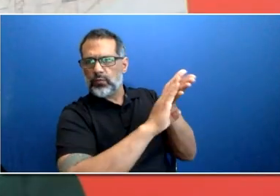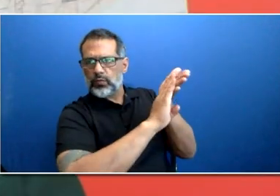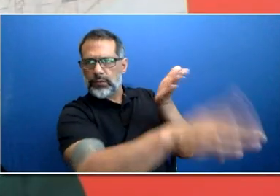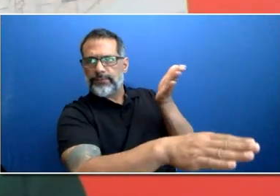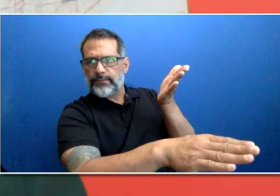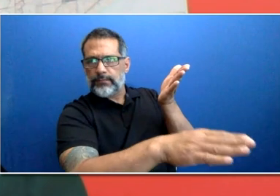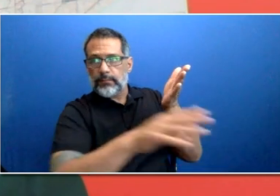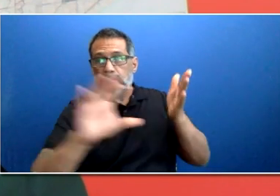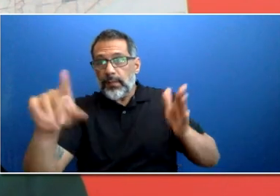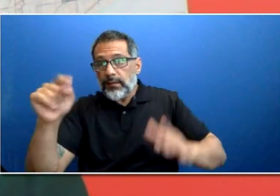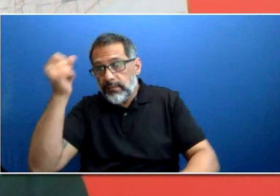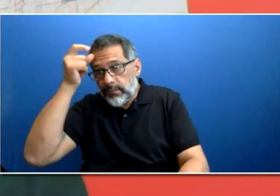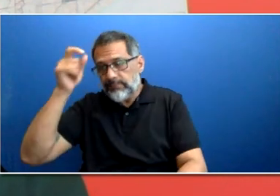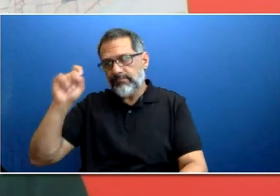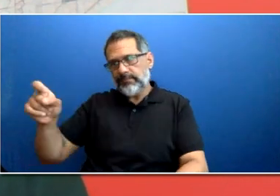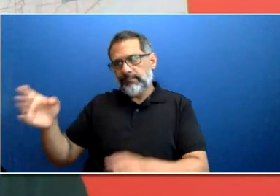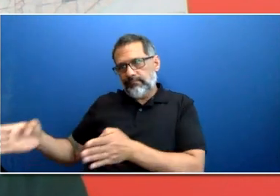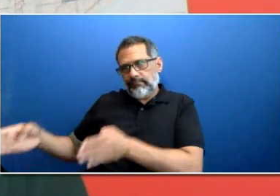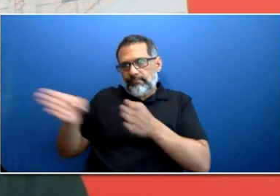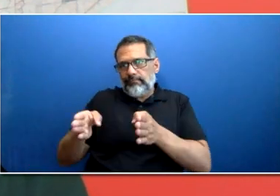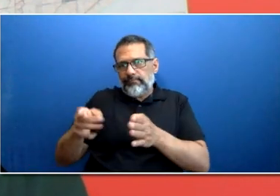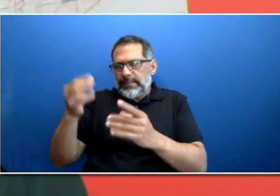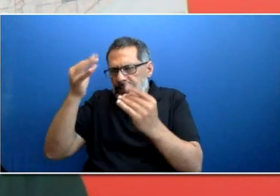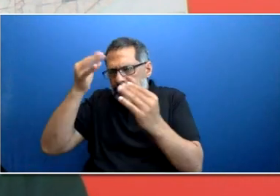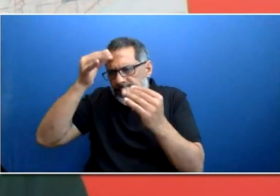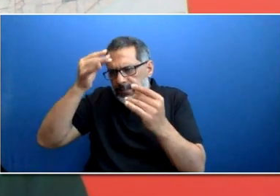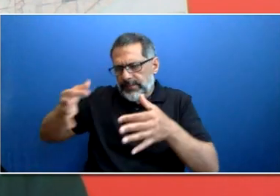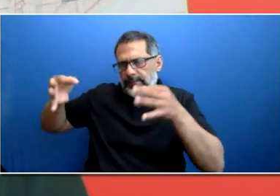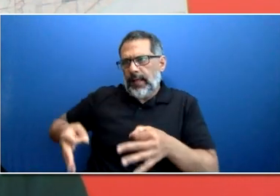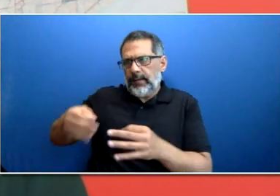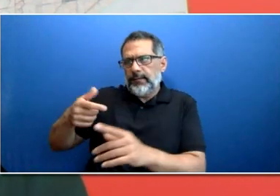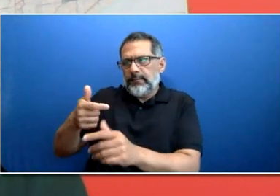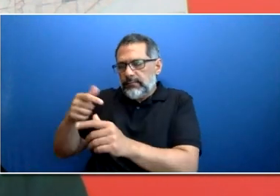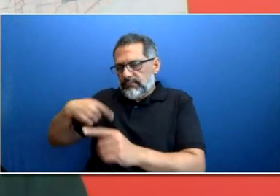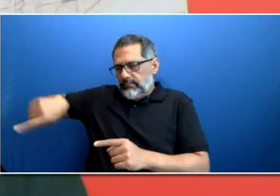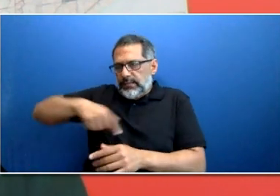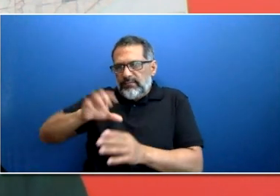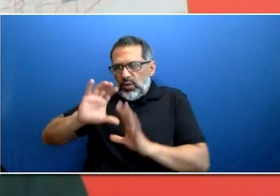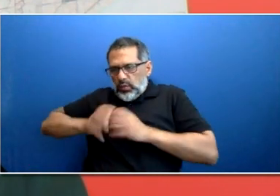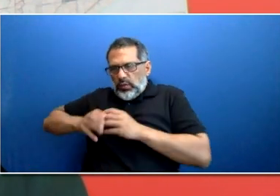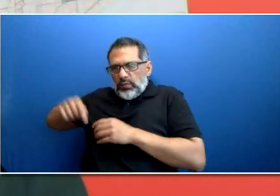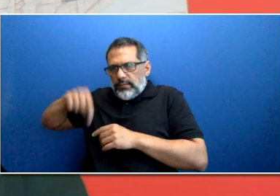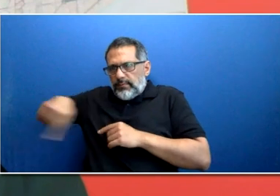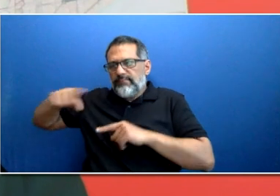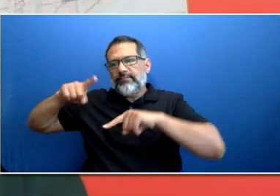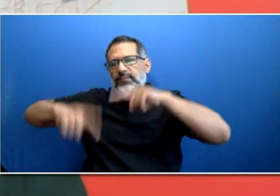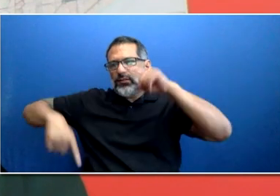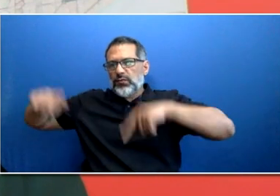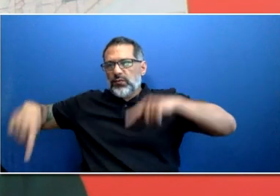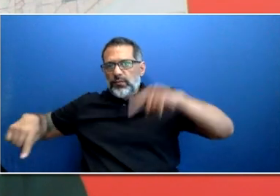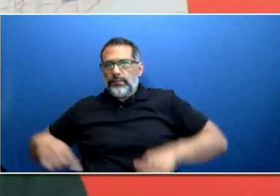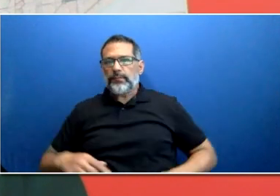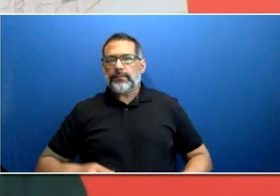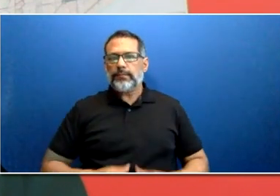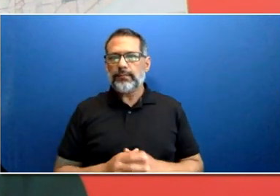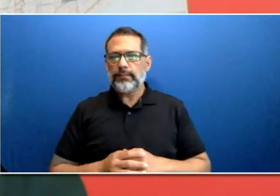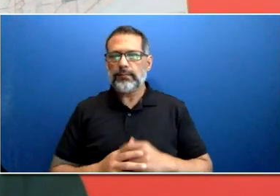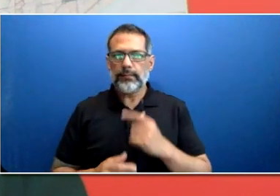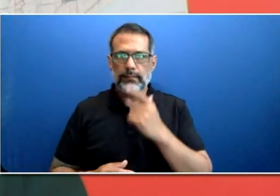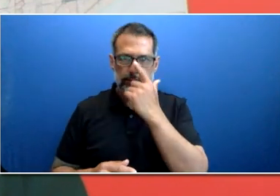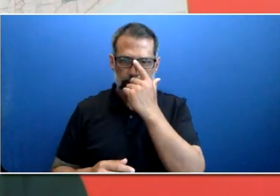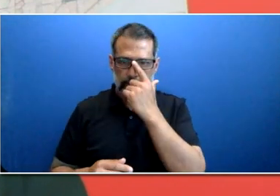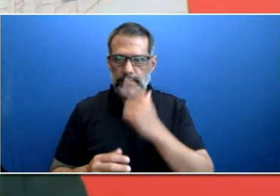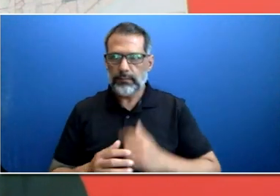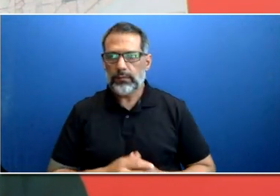Thank you. So, Marika, I feel like this next question is also for you. I'm involved in a religious service once a